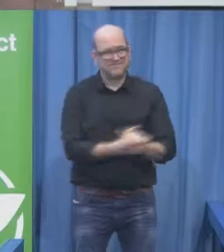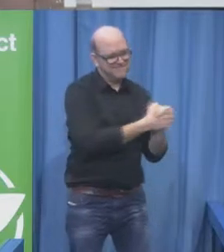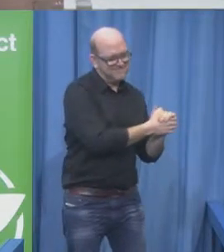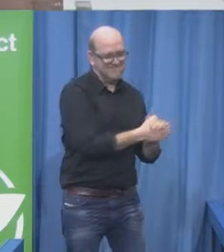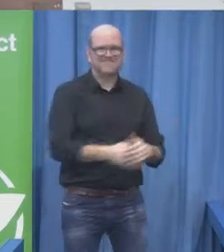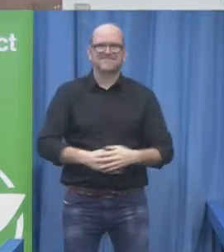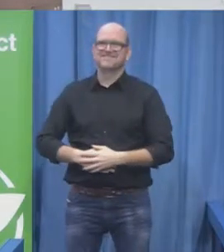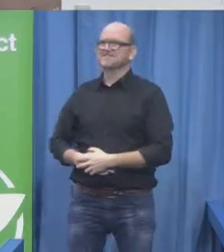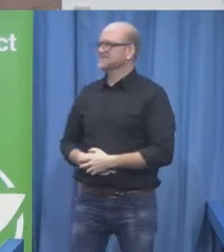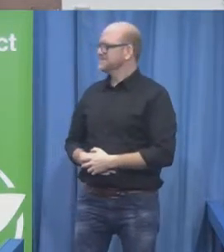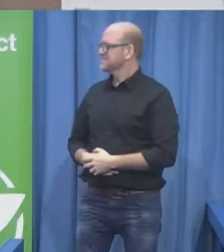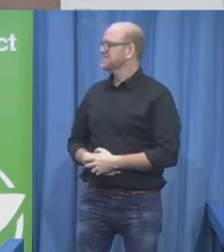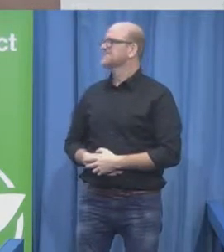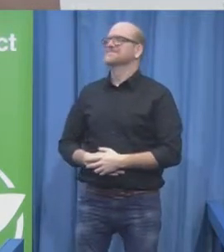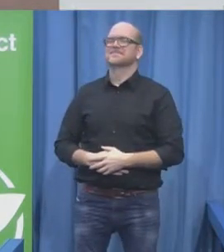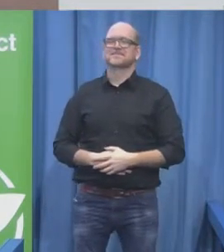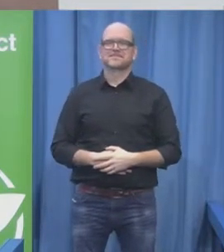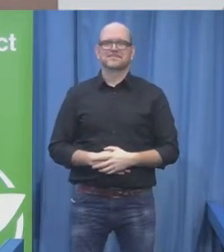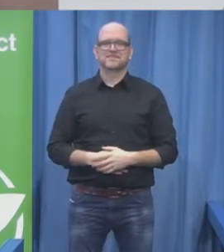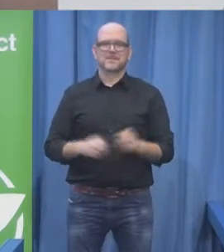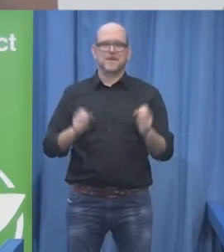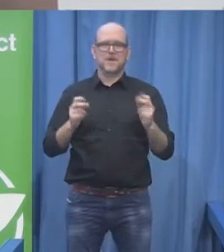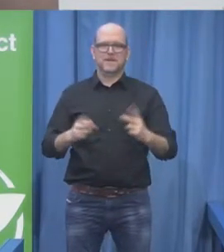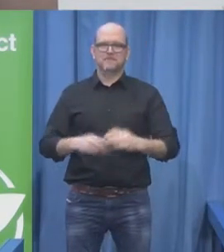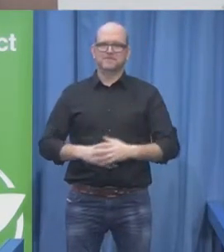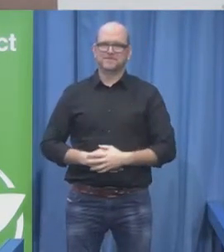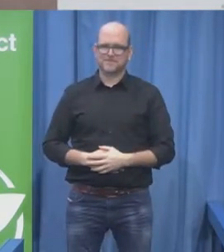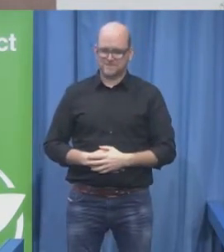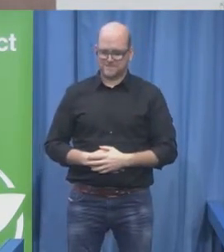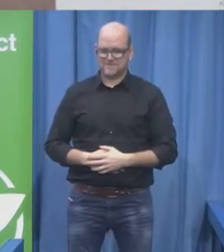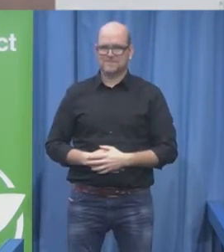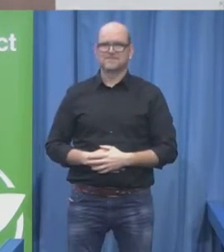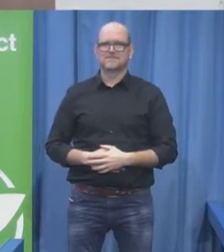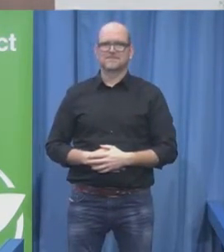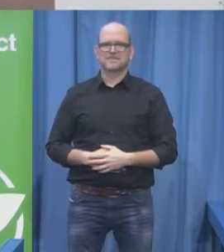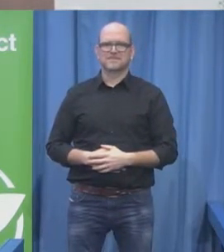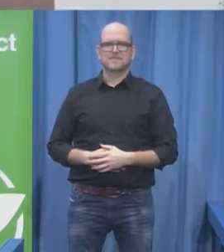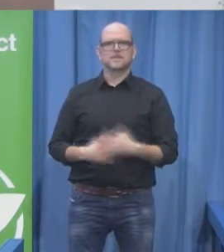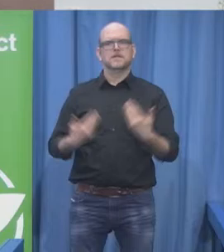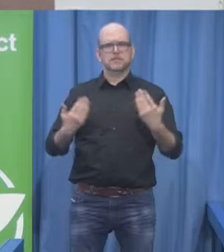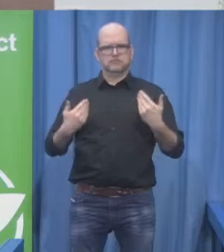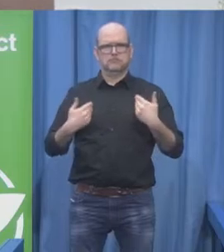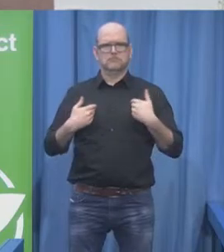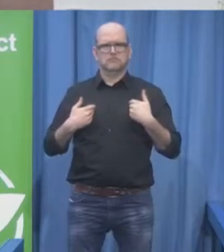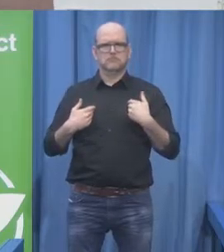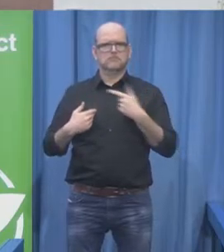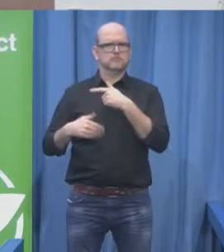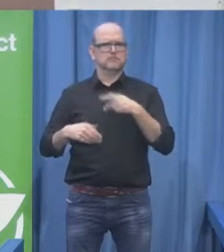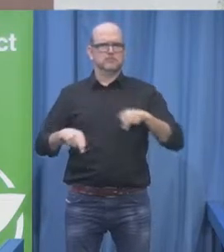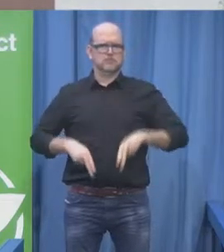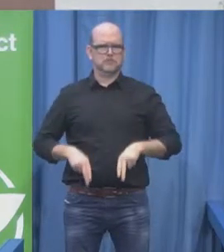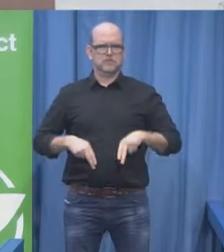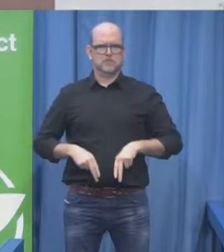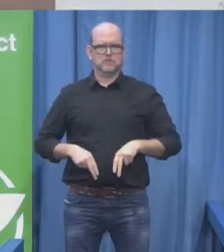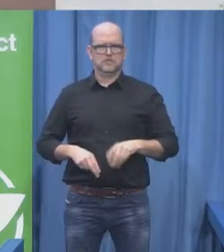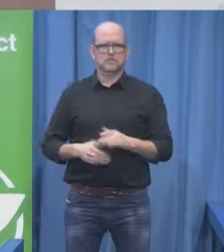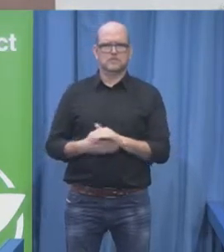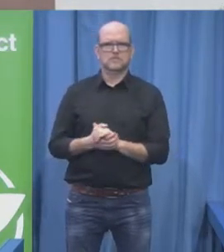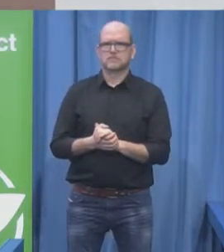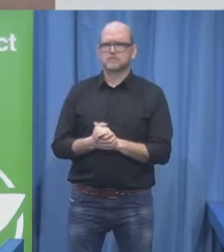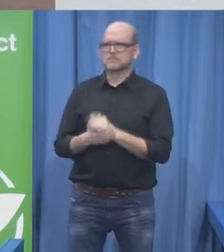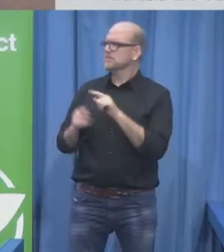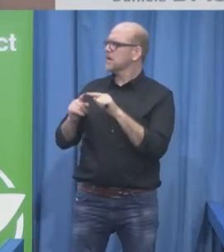as Mr. Juk-Skul and and then also Mrs. Six